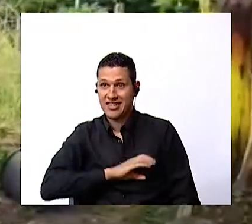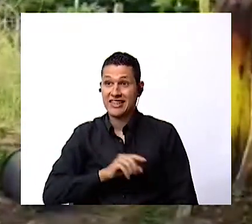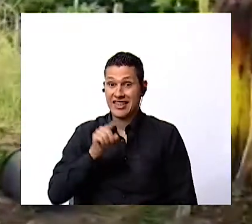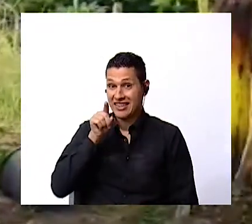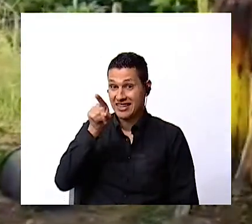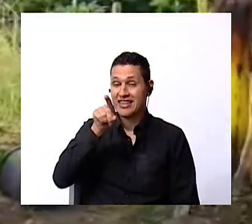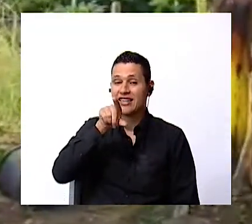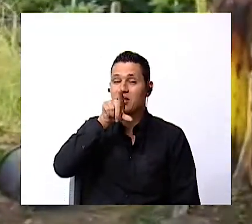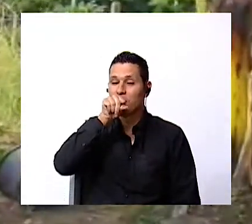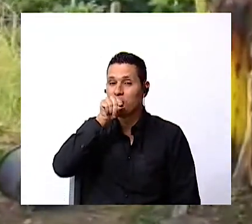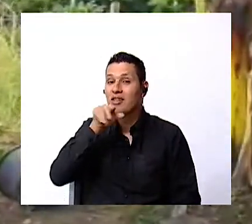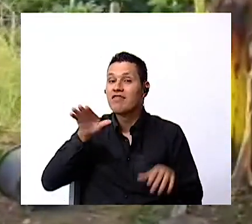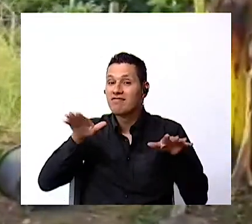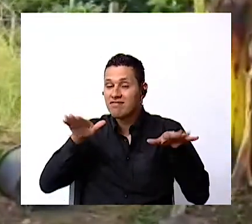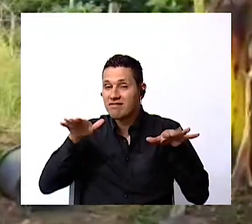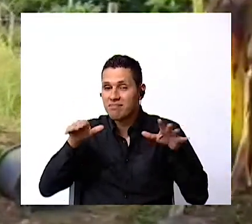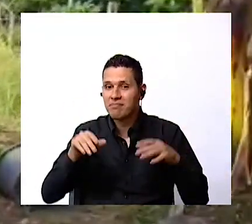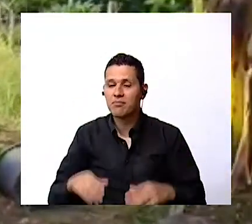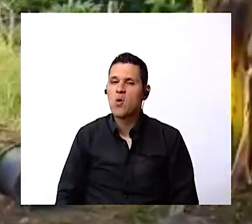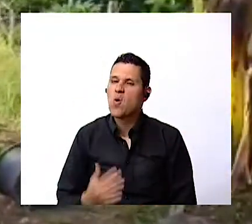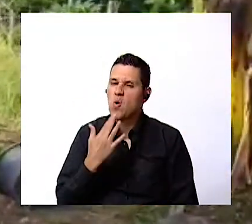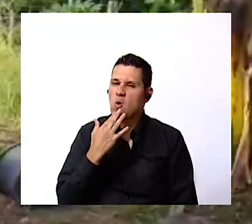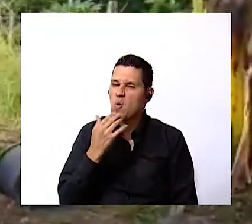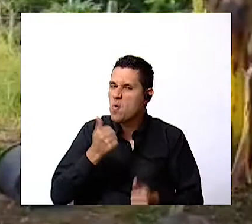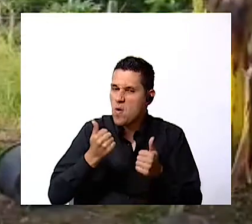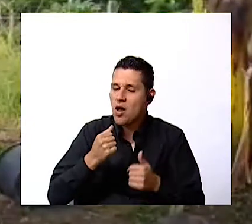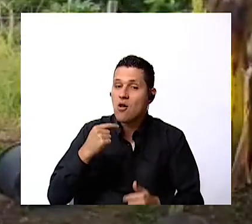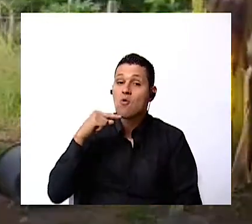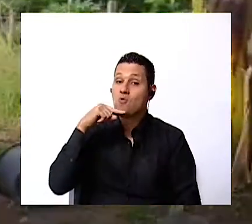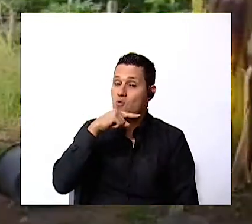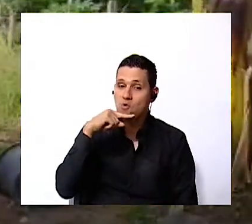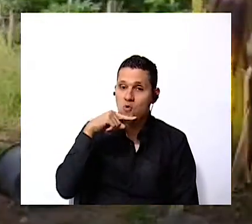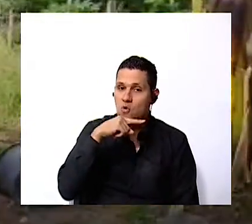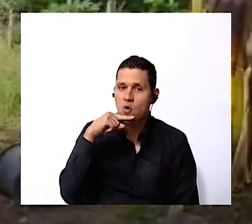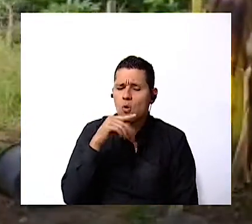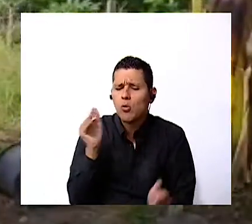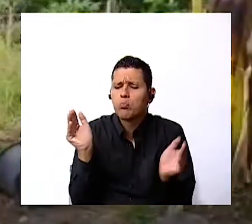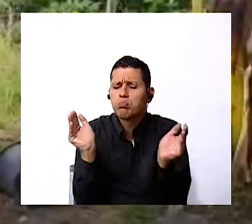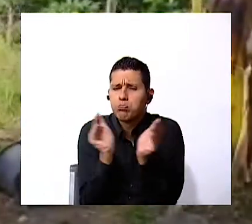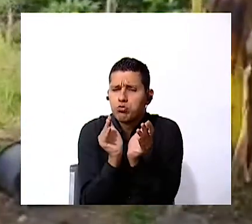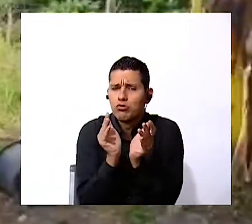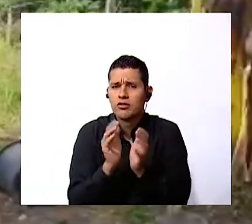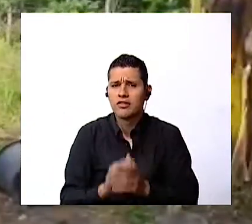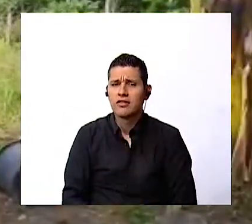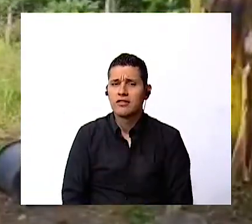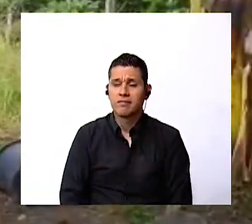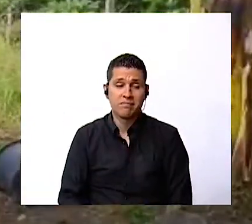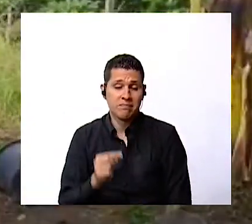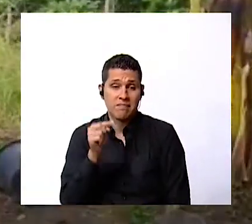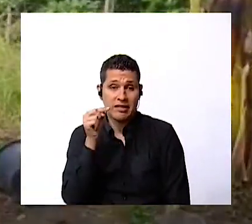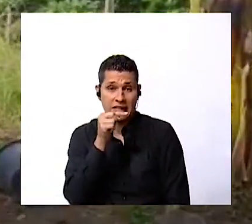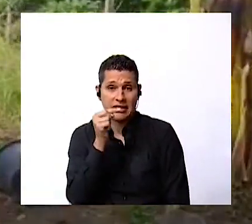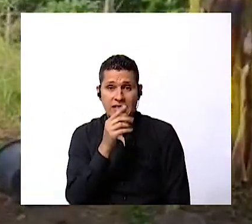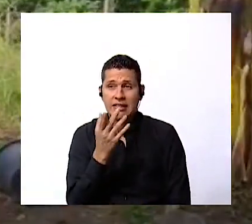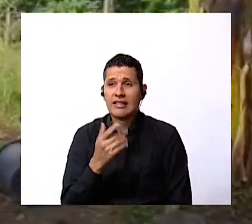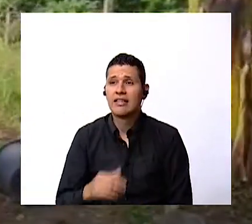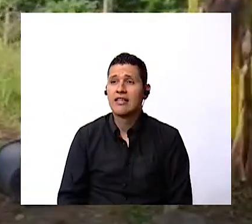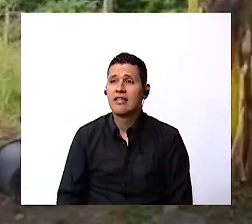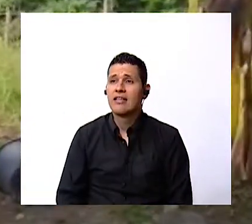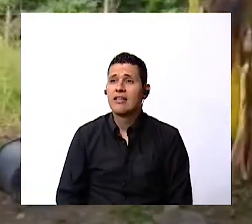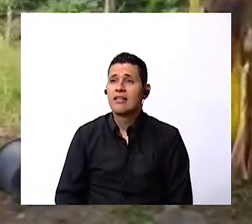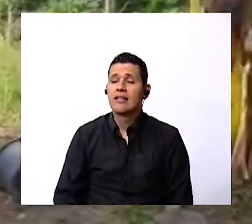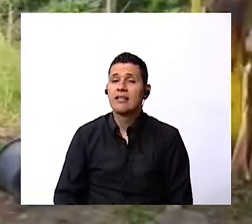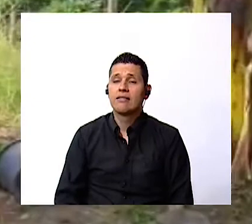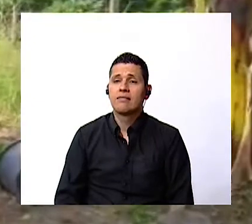the bird is red the bird is little the bird has feathers and a